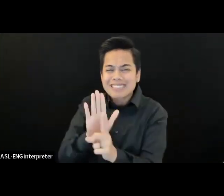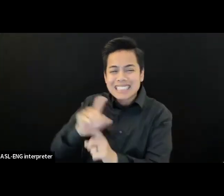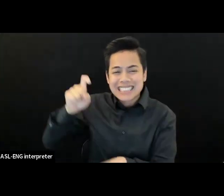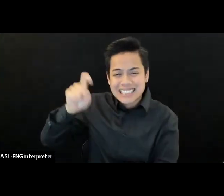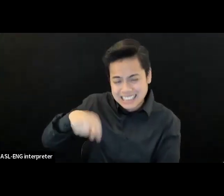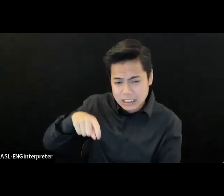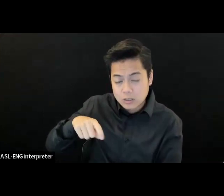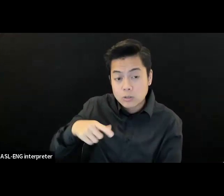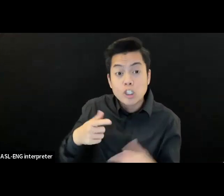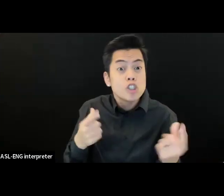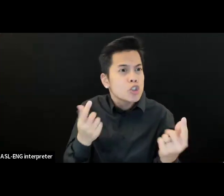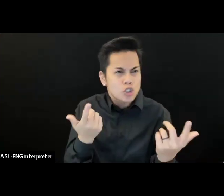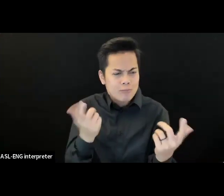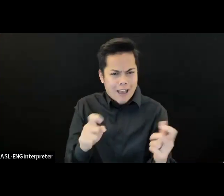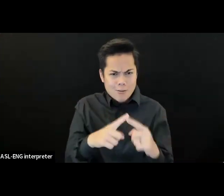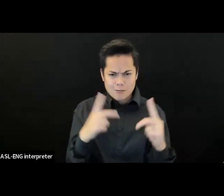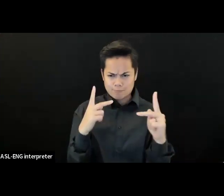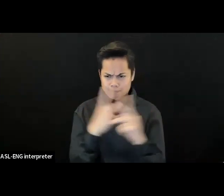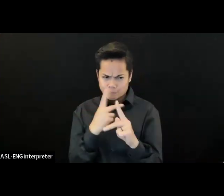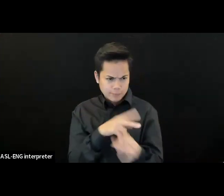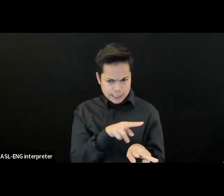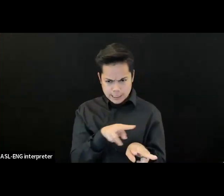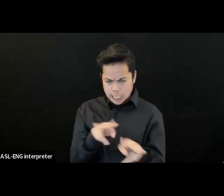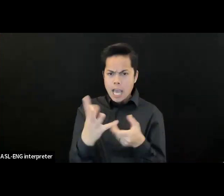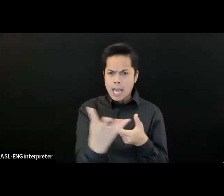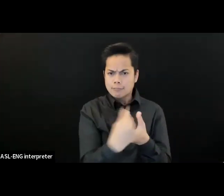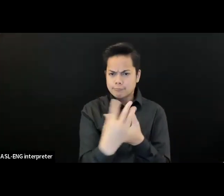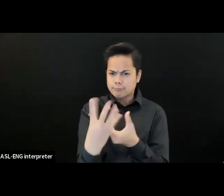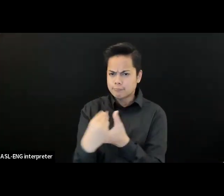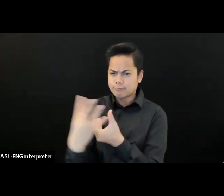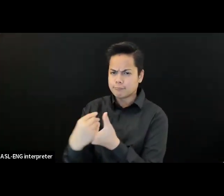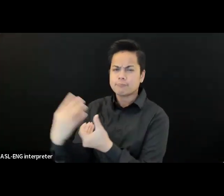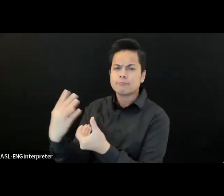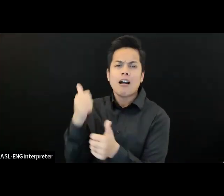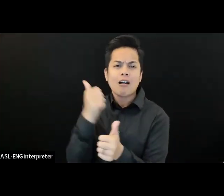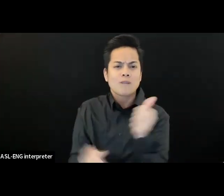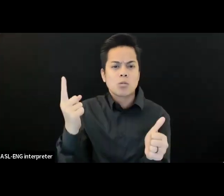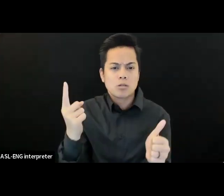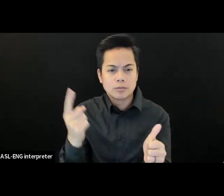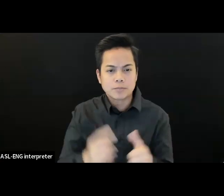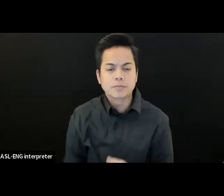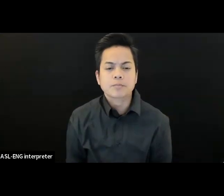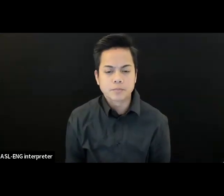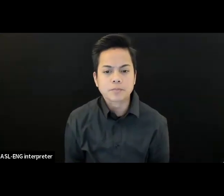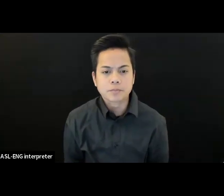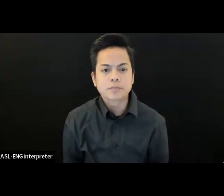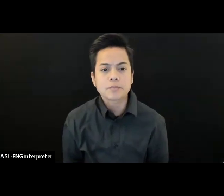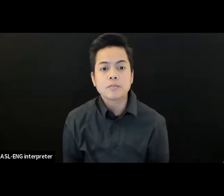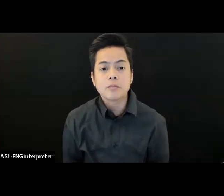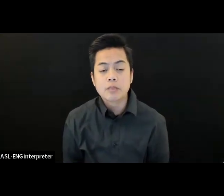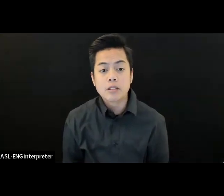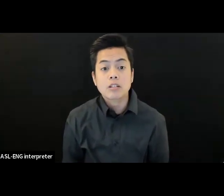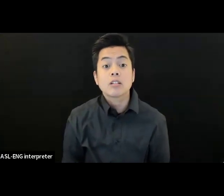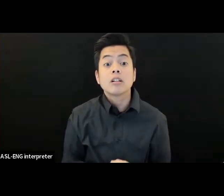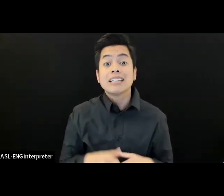programs. We've heard a lot about masking a lot. We did a specific focus group thinking about people who are